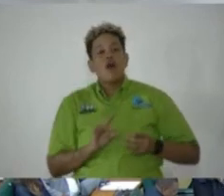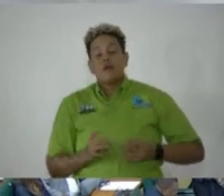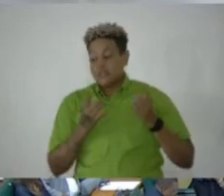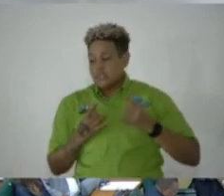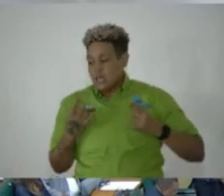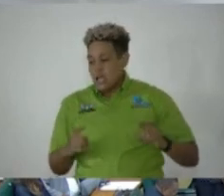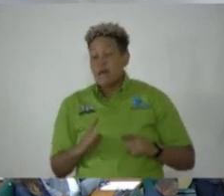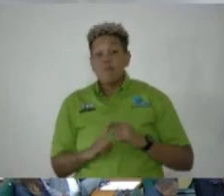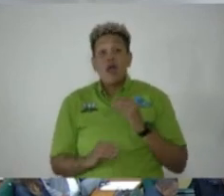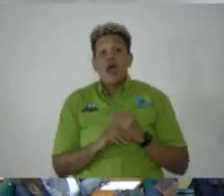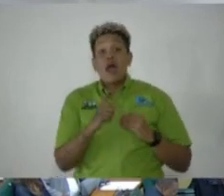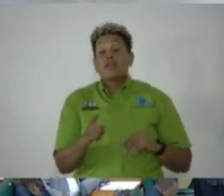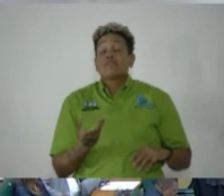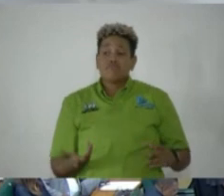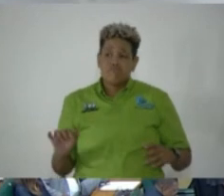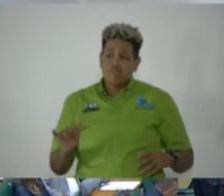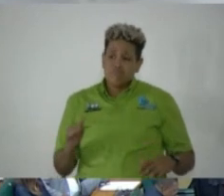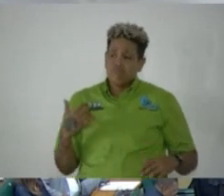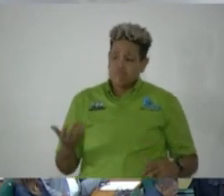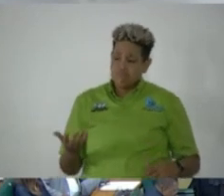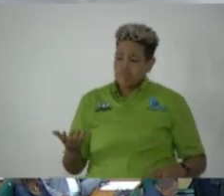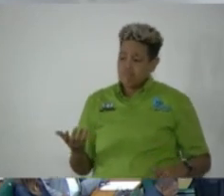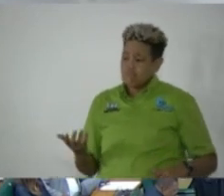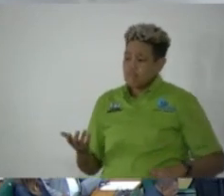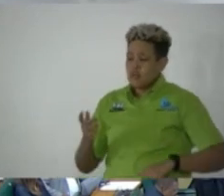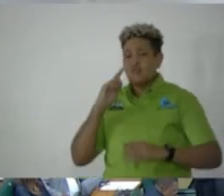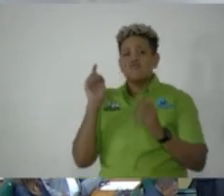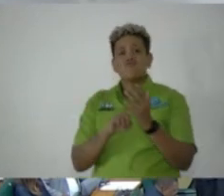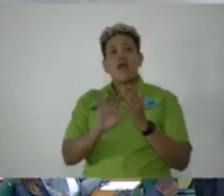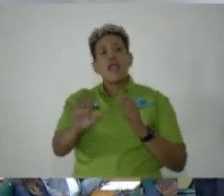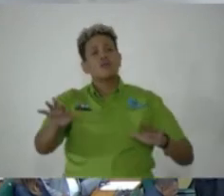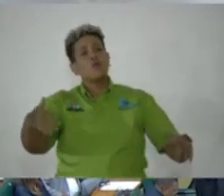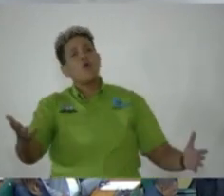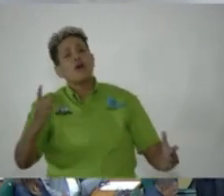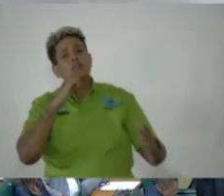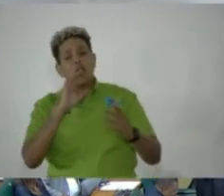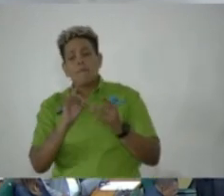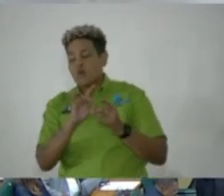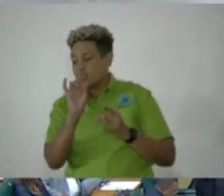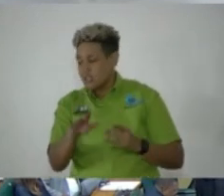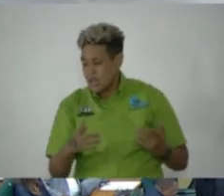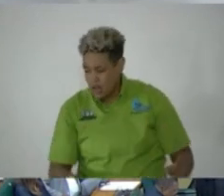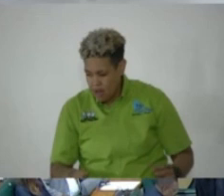And to also recognize that a motion was moved,